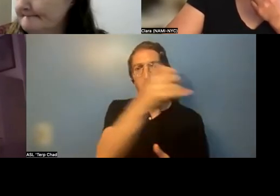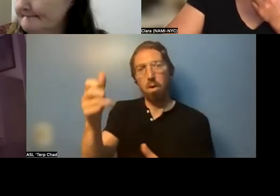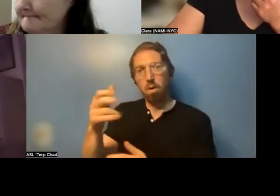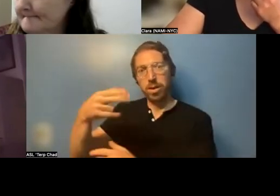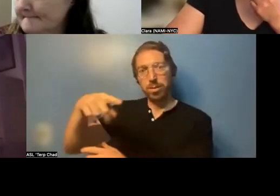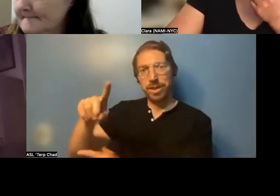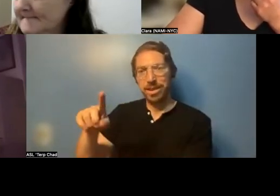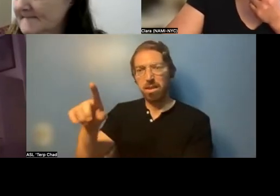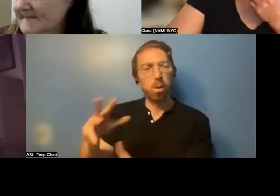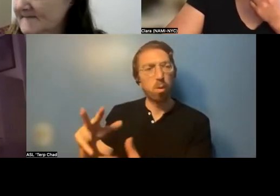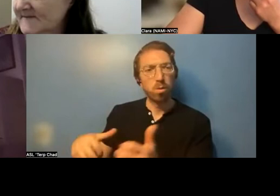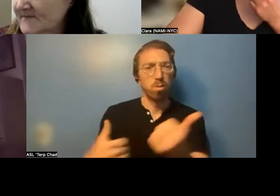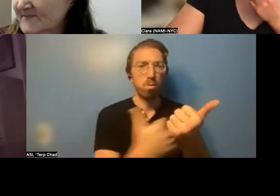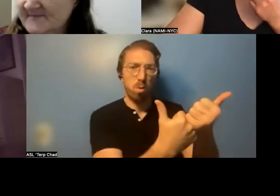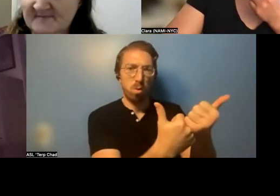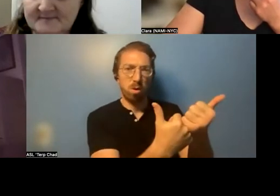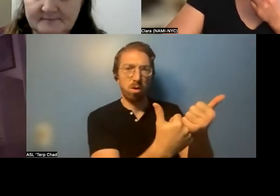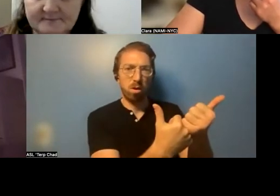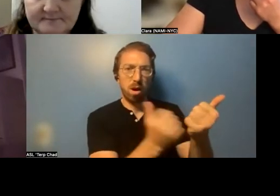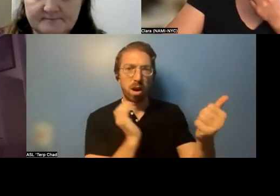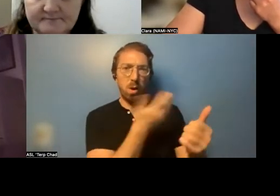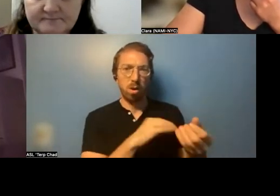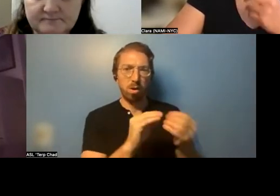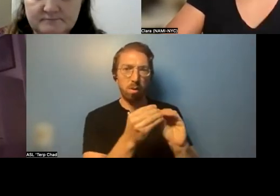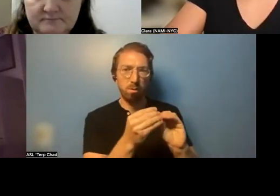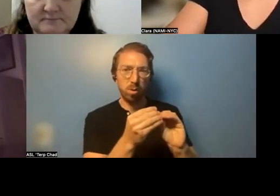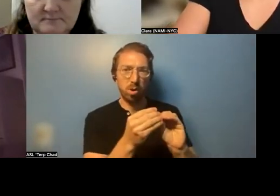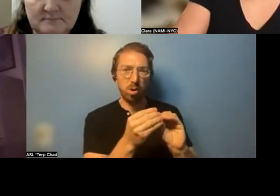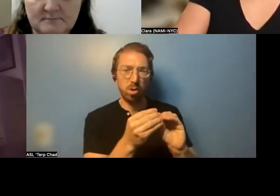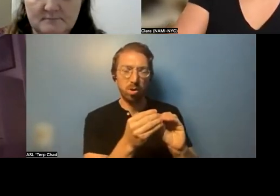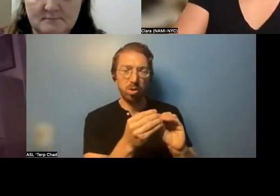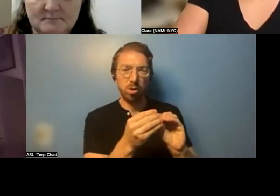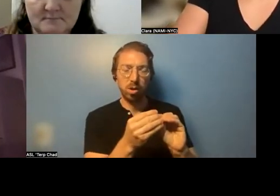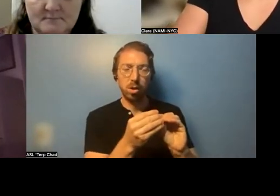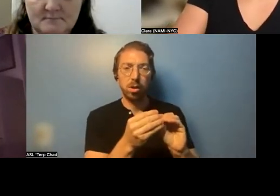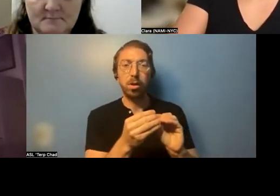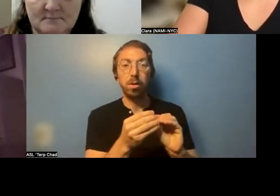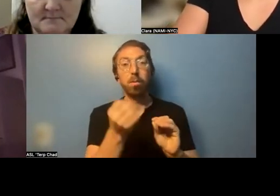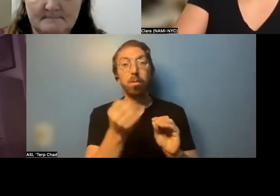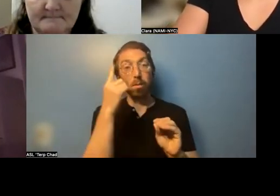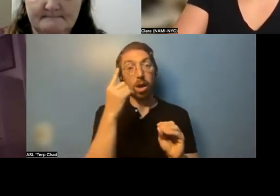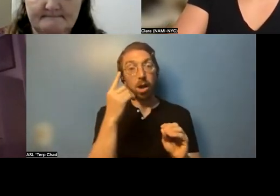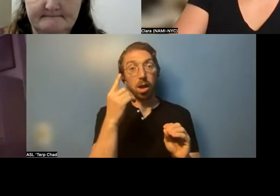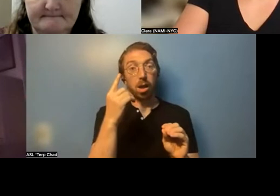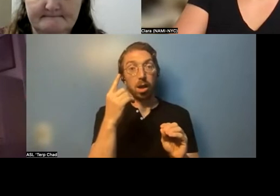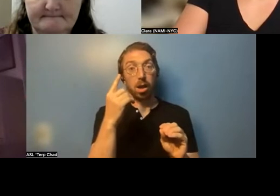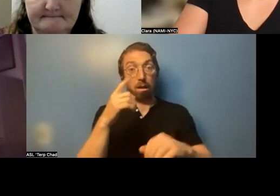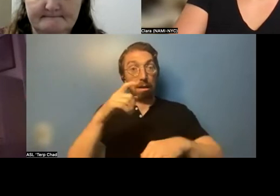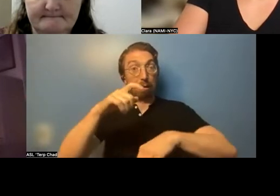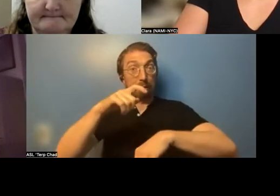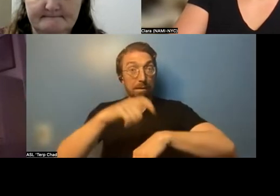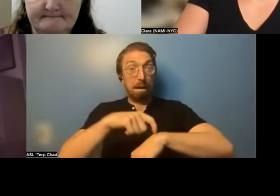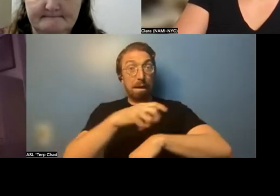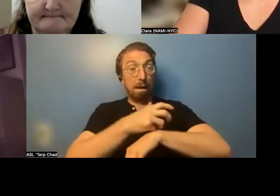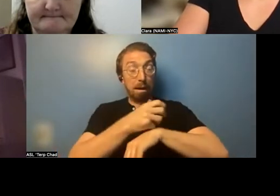$500 away from what it should be. Uh, but then the time comes, and so I even reminded